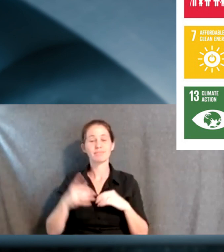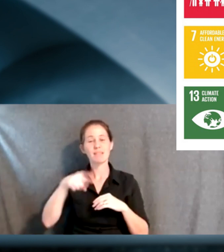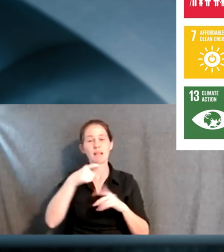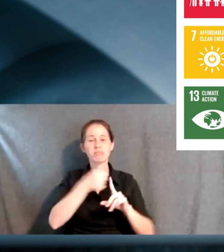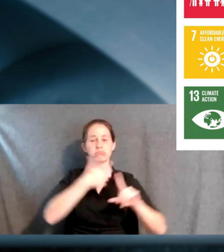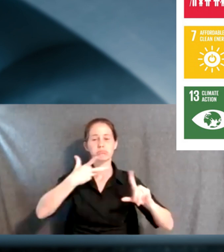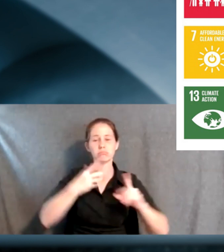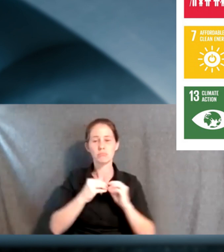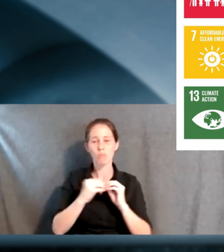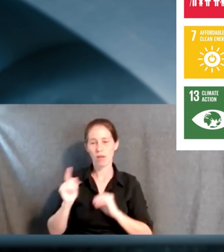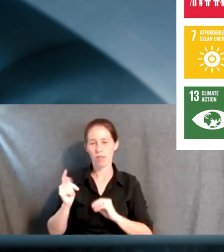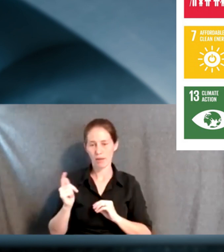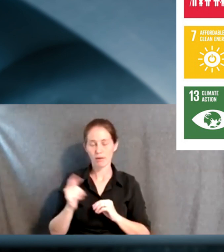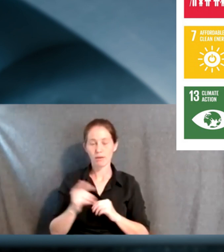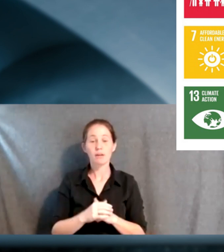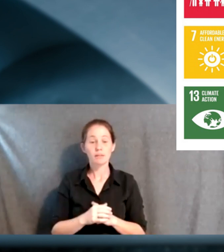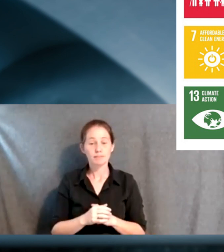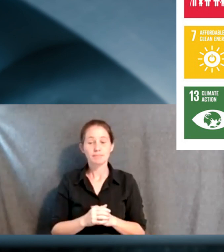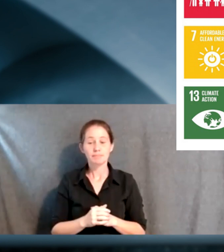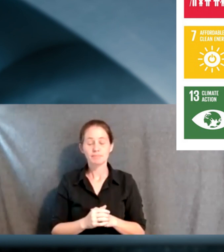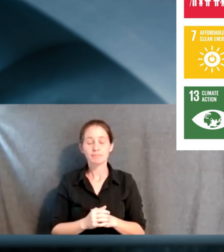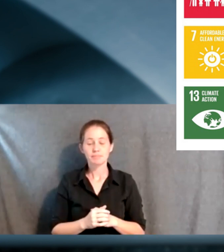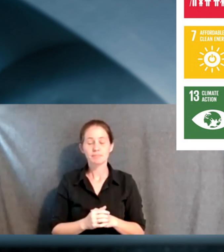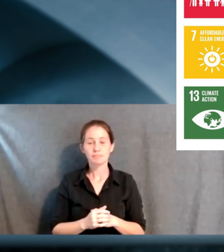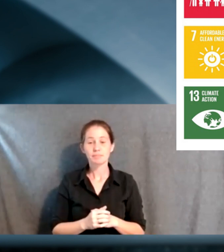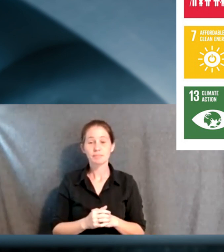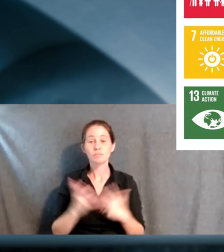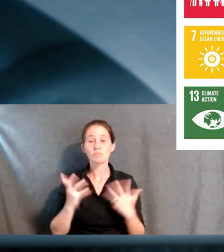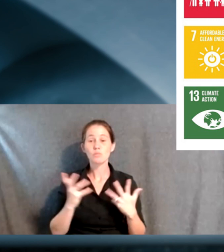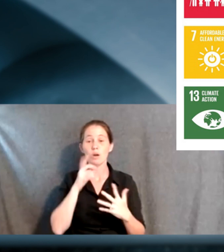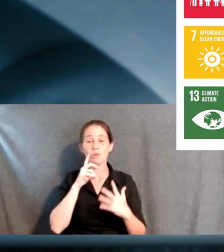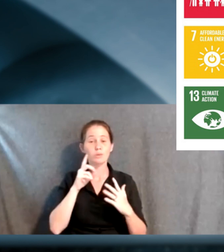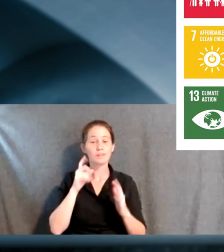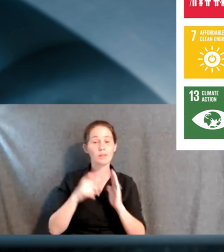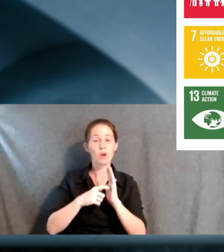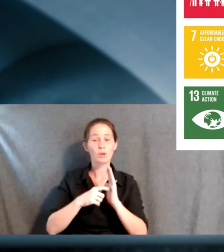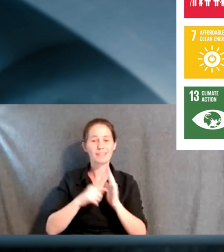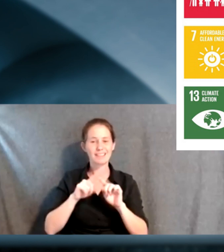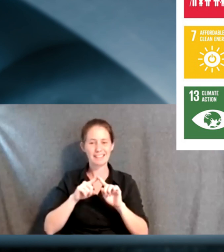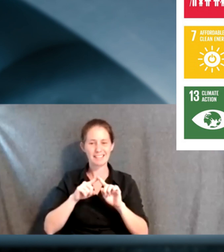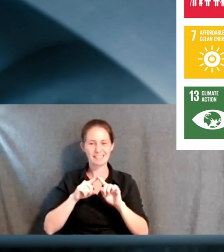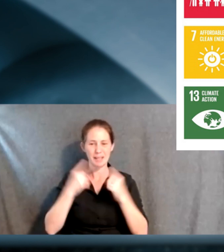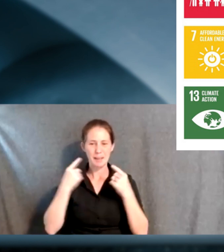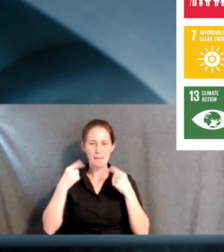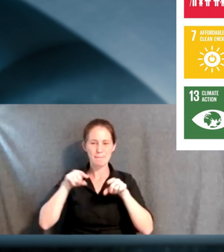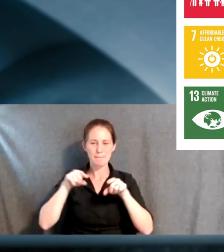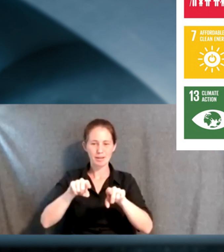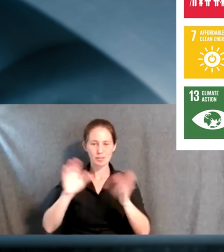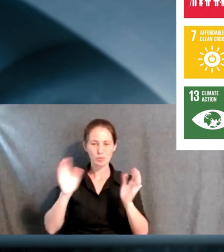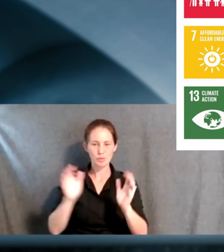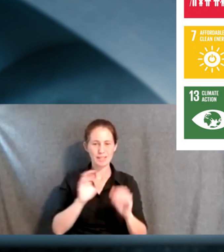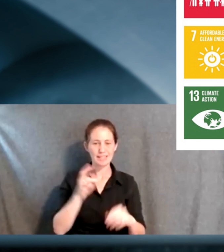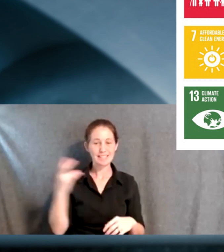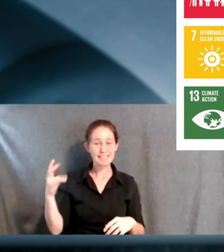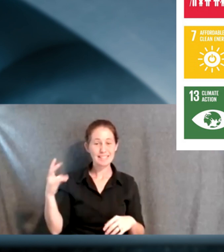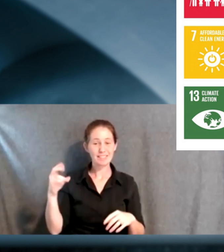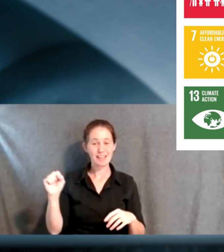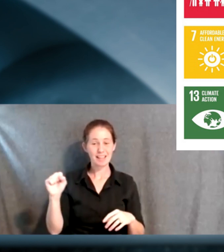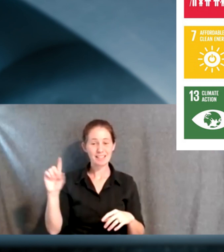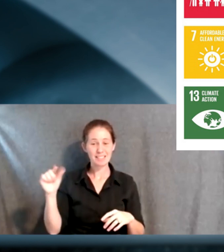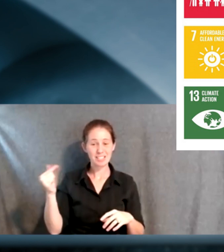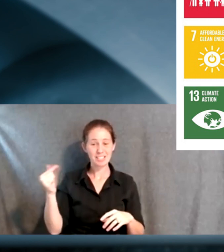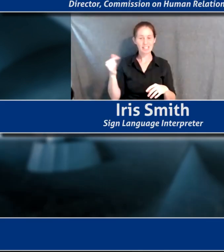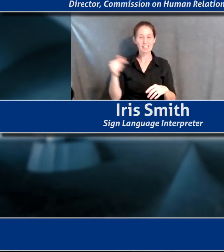about that a little bit later on in the conversation. But what we started to see was these parallels between the 17 SDGs and the